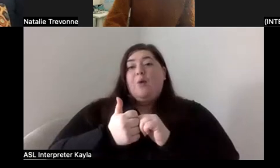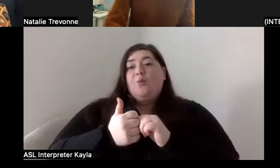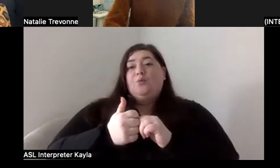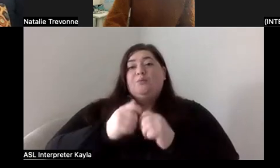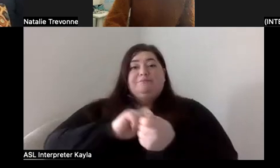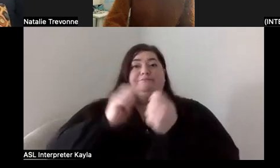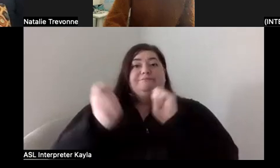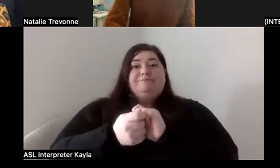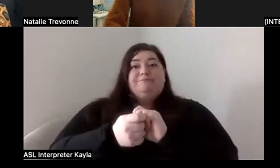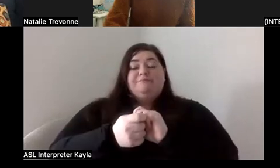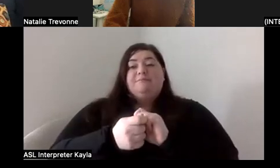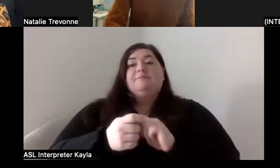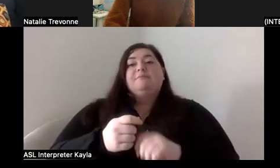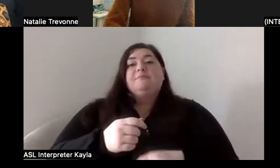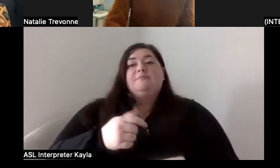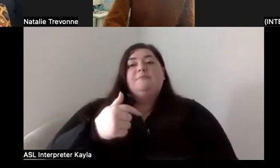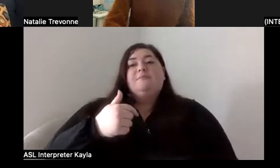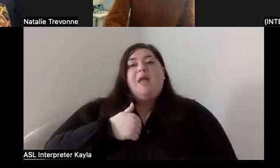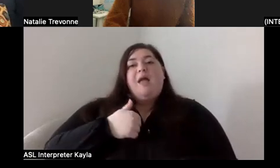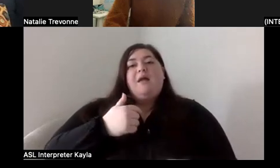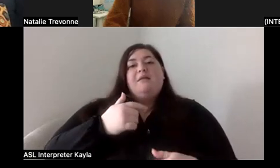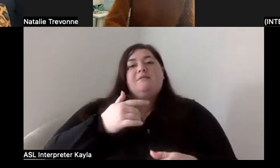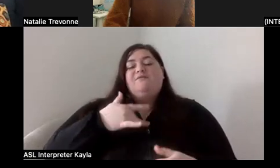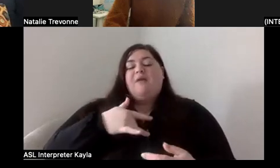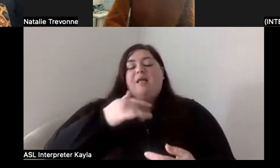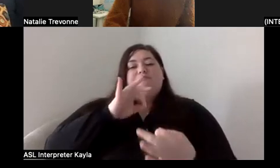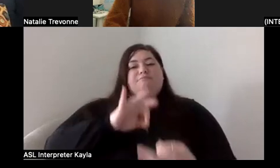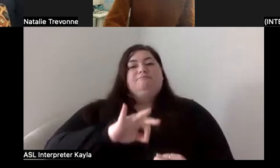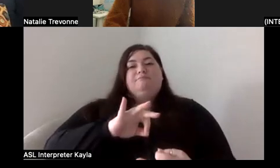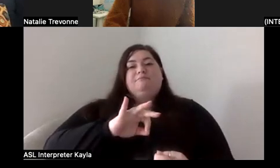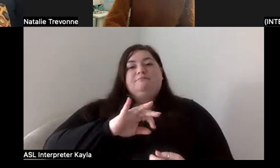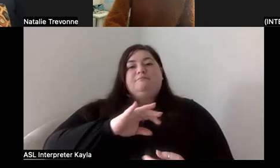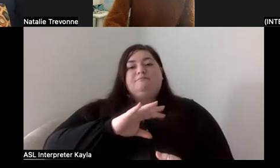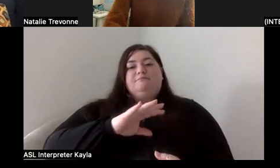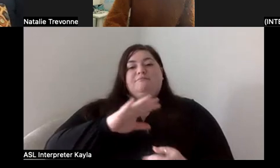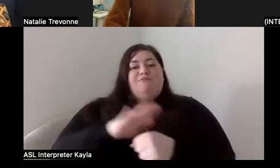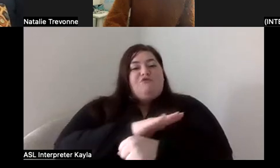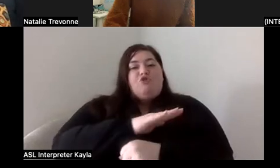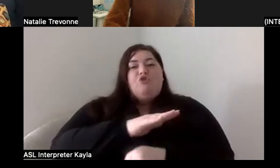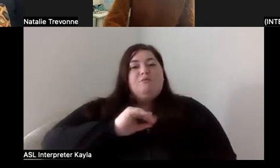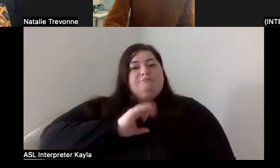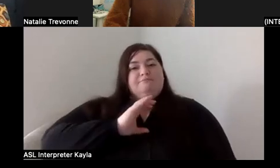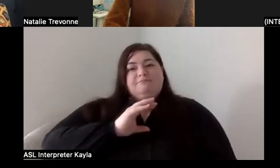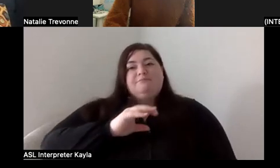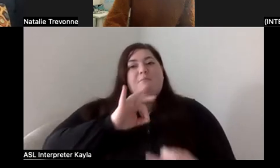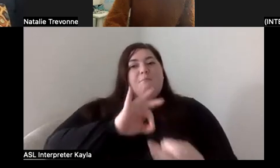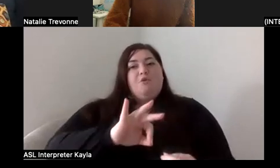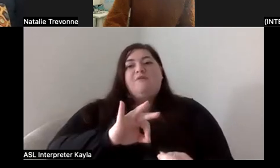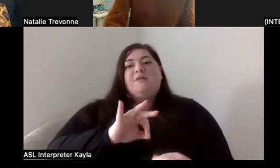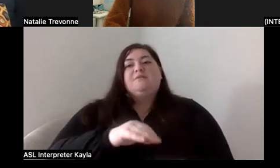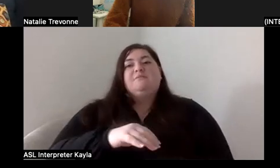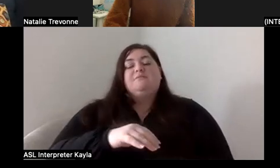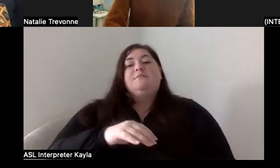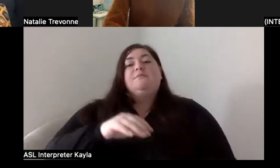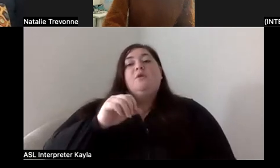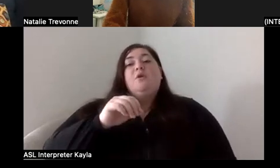what I was. I was whole and perfect just the way I was. So, so I think performing has just been a natural